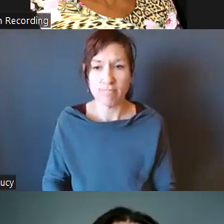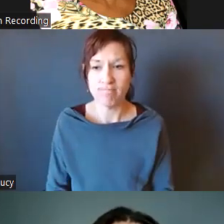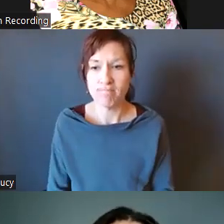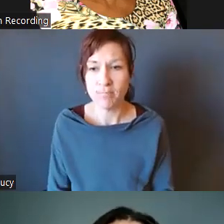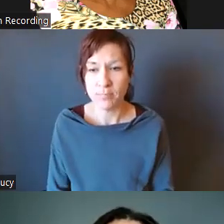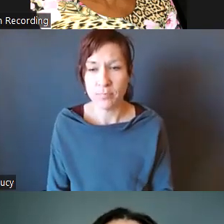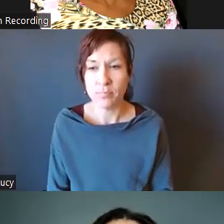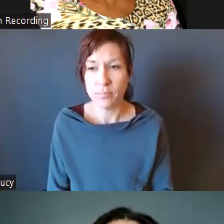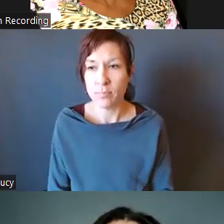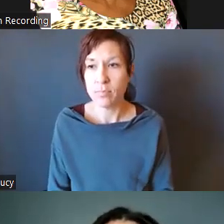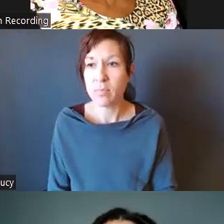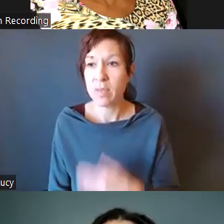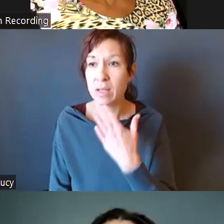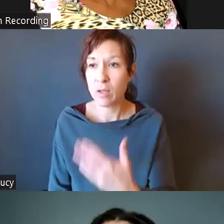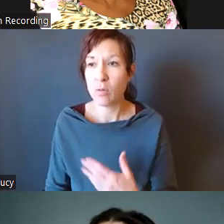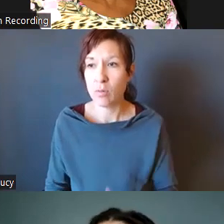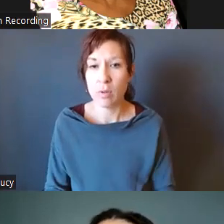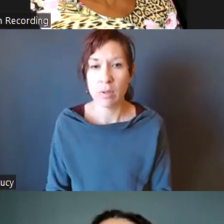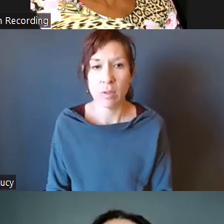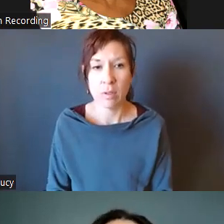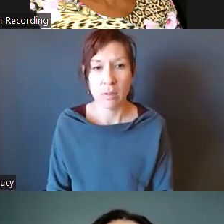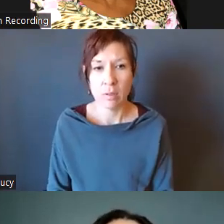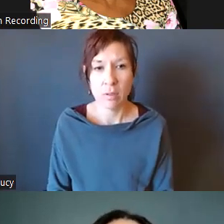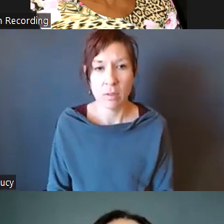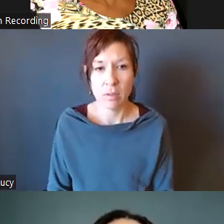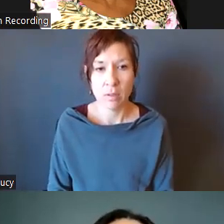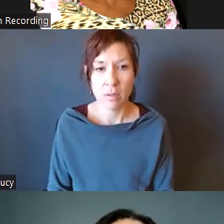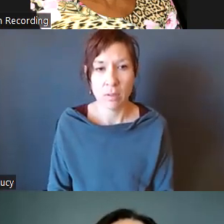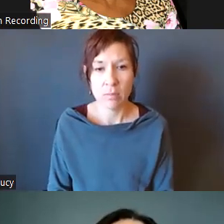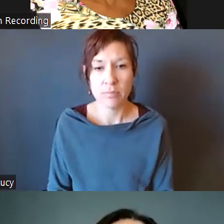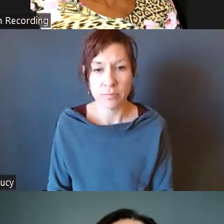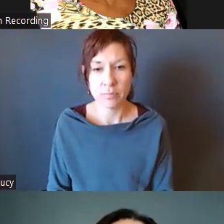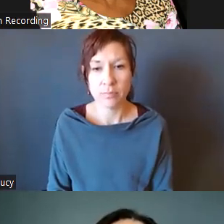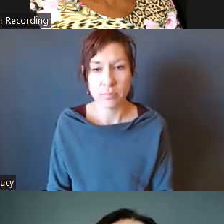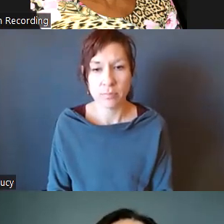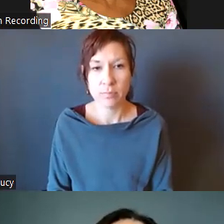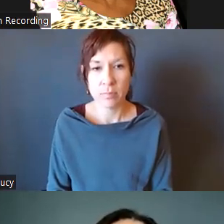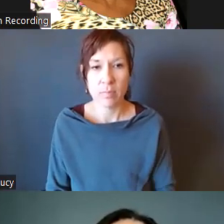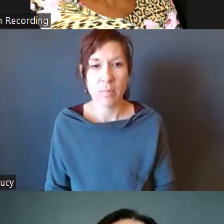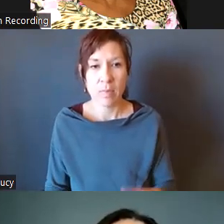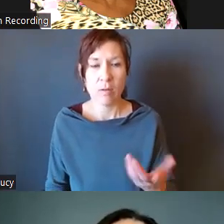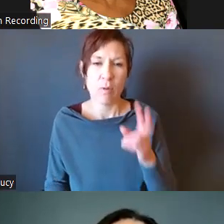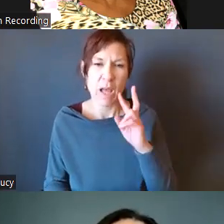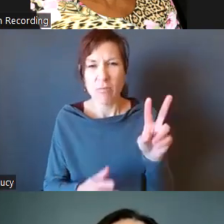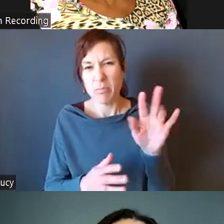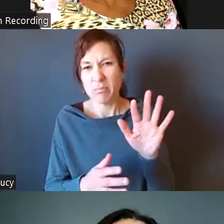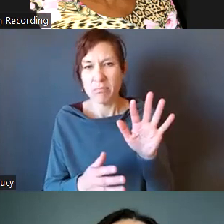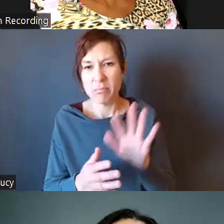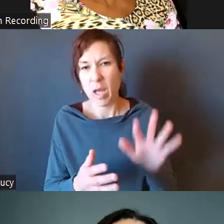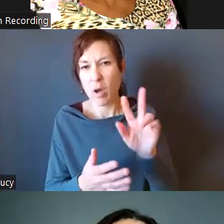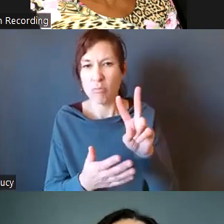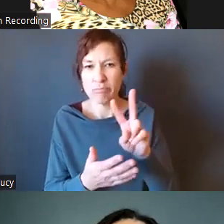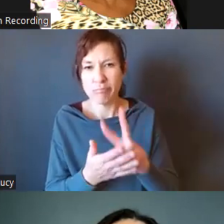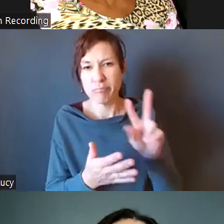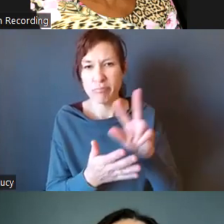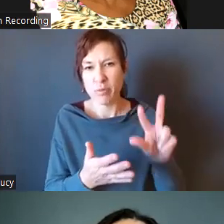Thanks so much, Melissa. And again, you know, we have a, we have, we do have several weeks, so, you we can all do the best